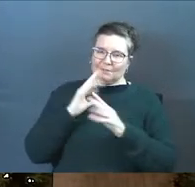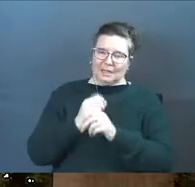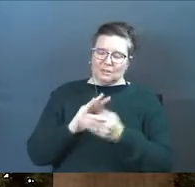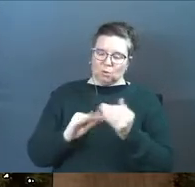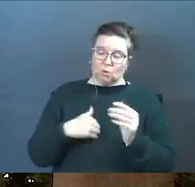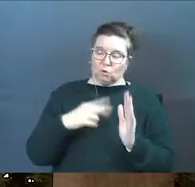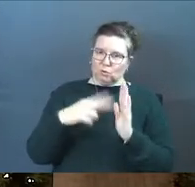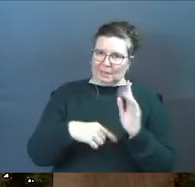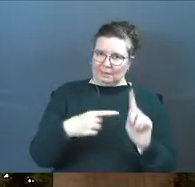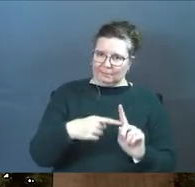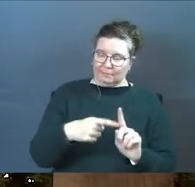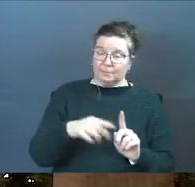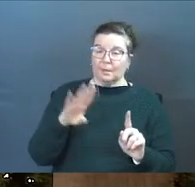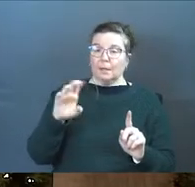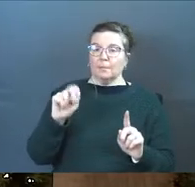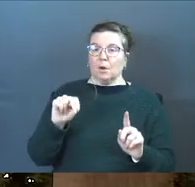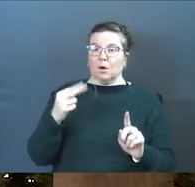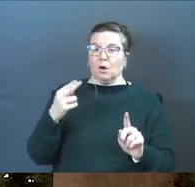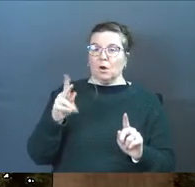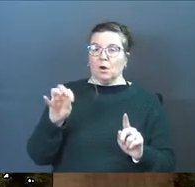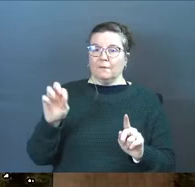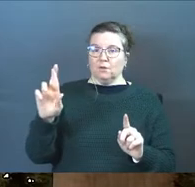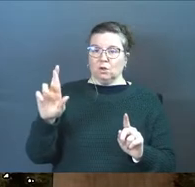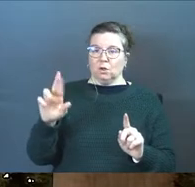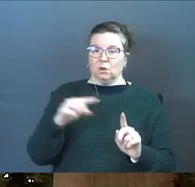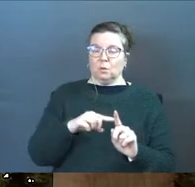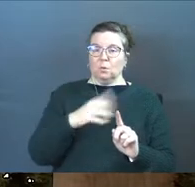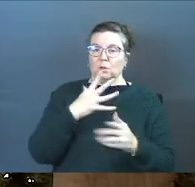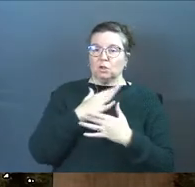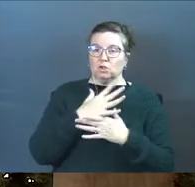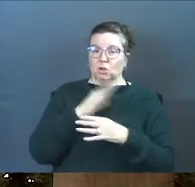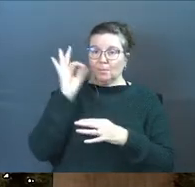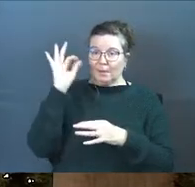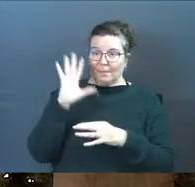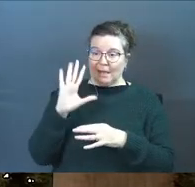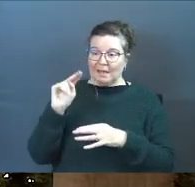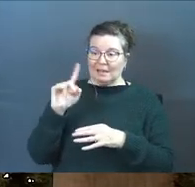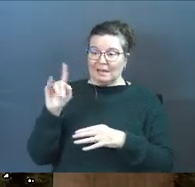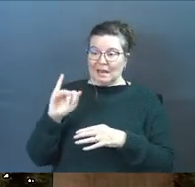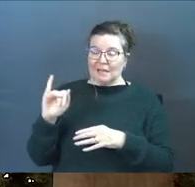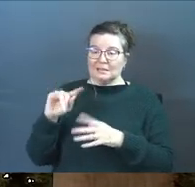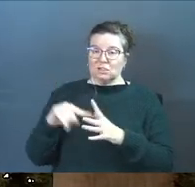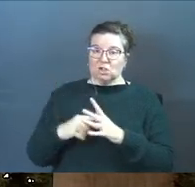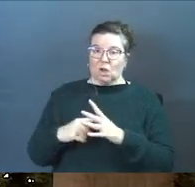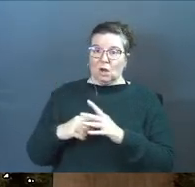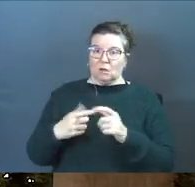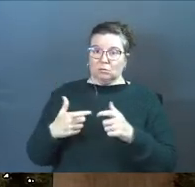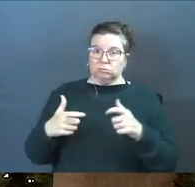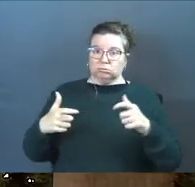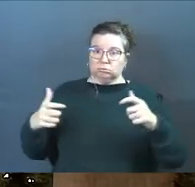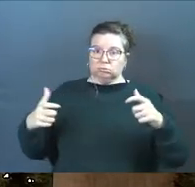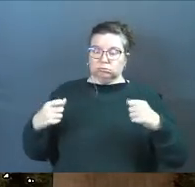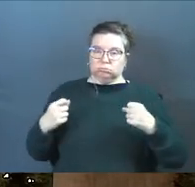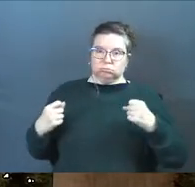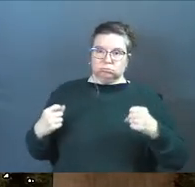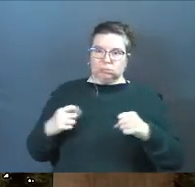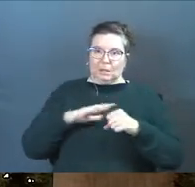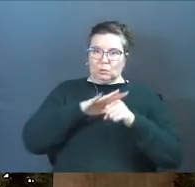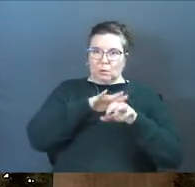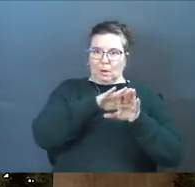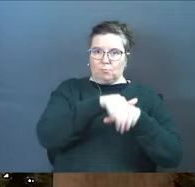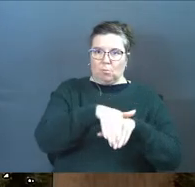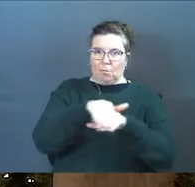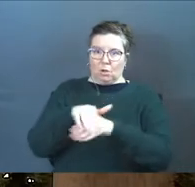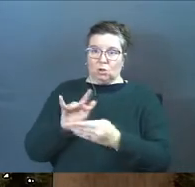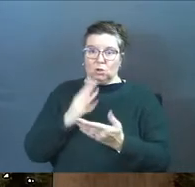story you should read about him. Bonhoeffer was this German pastor and as the Nazis started to grow in power and started to oppress the